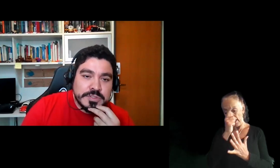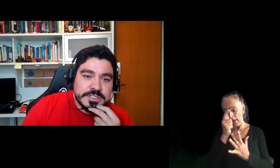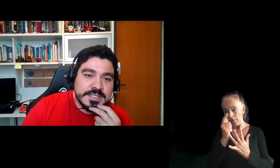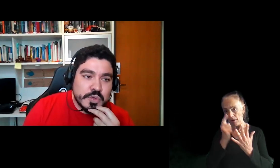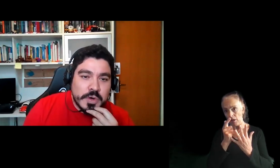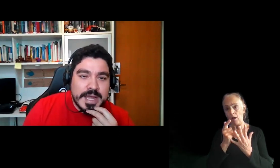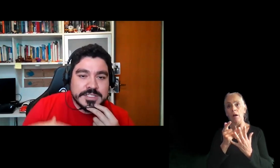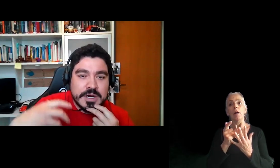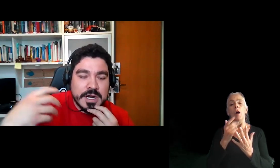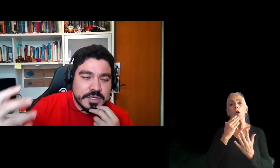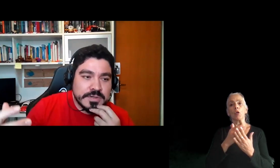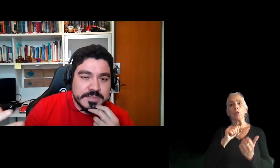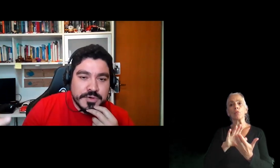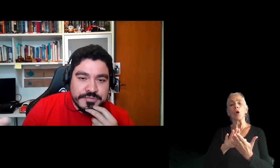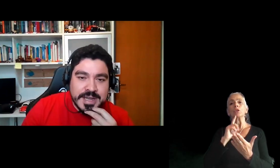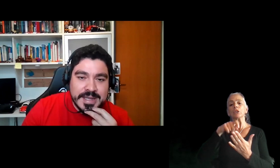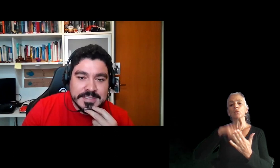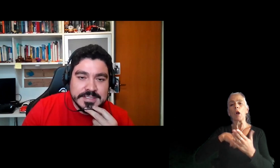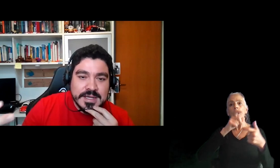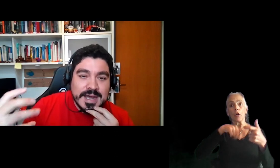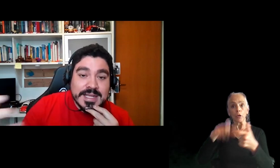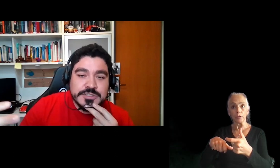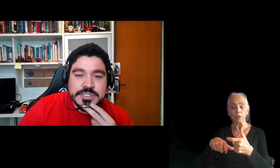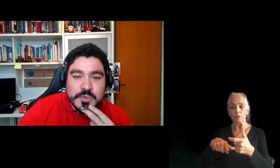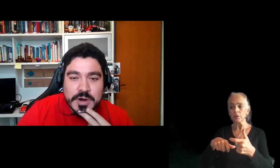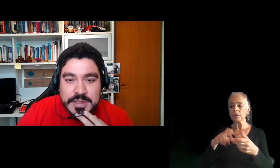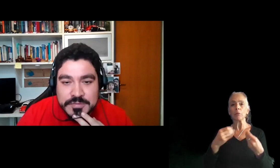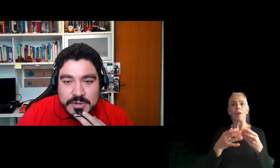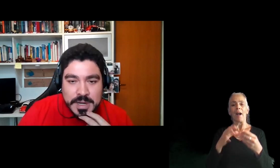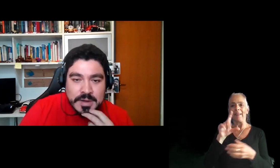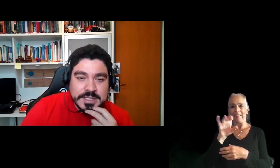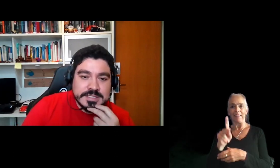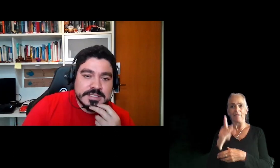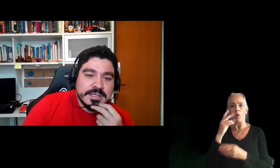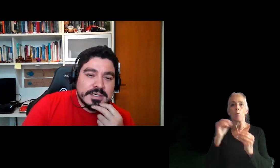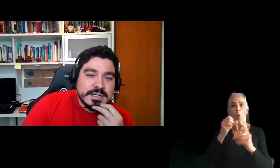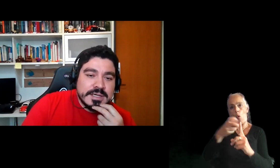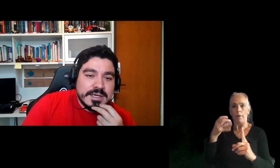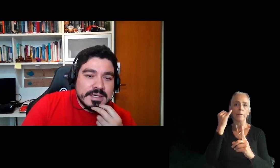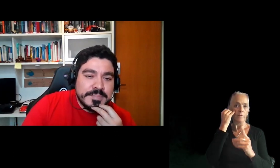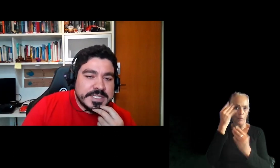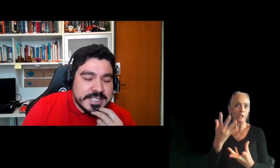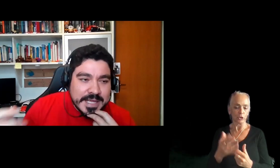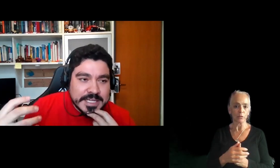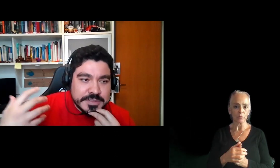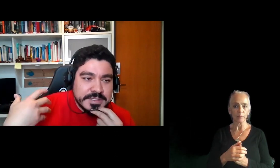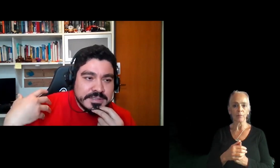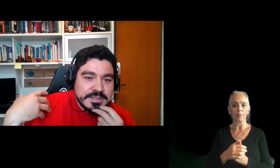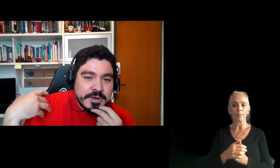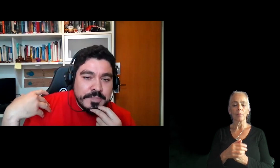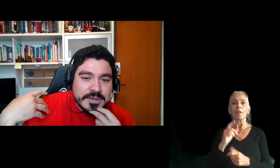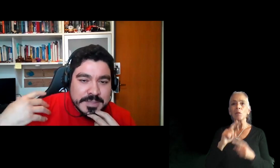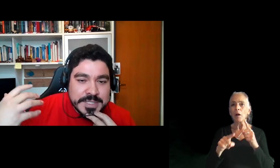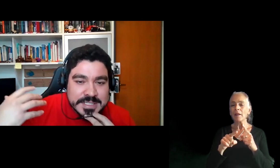approach is to write articles and provide a link to see more info about it. But the selection,